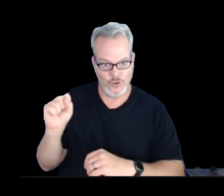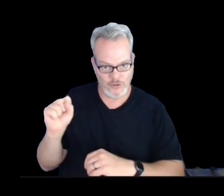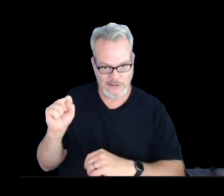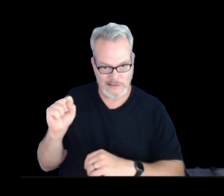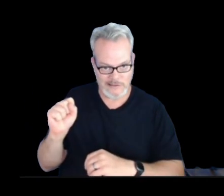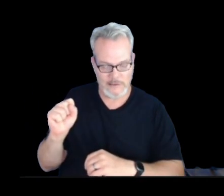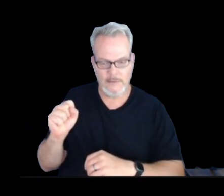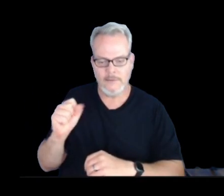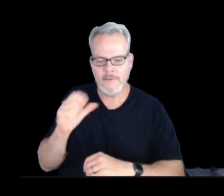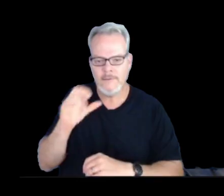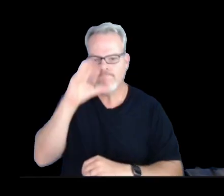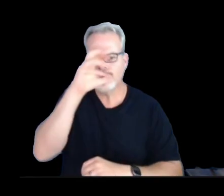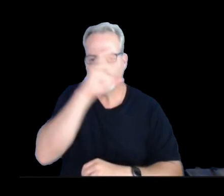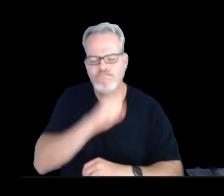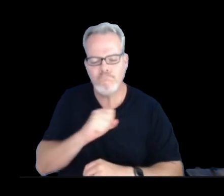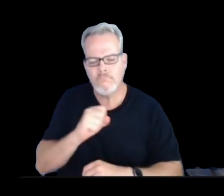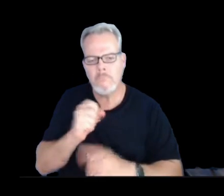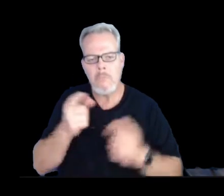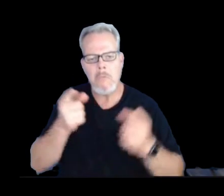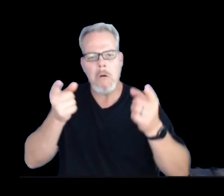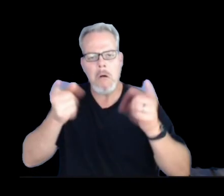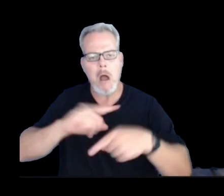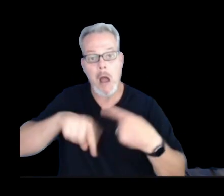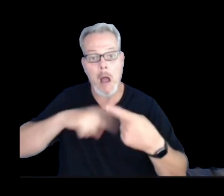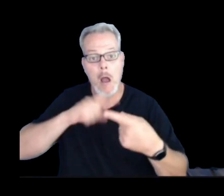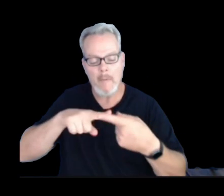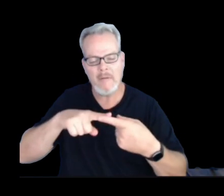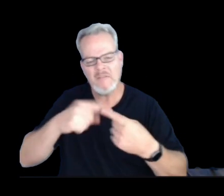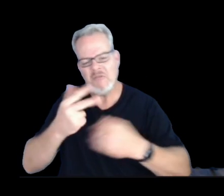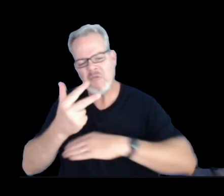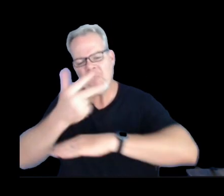estimates may occur within the next three to six days.